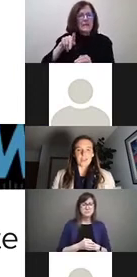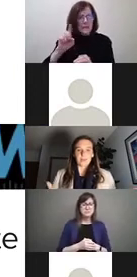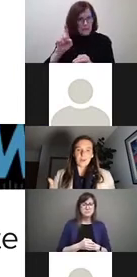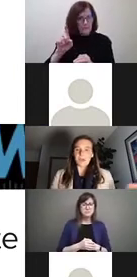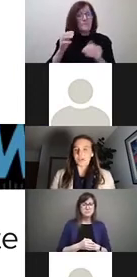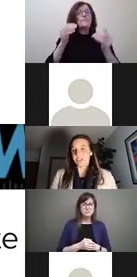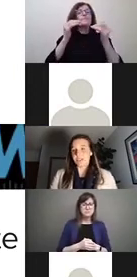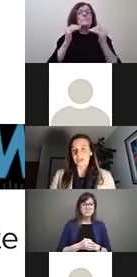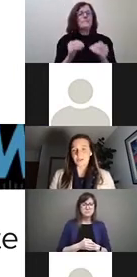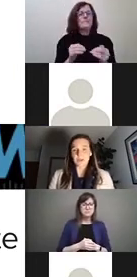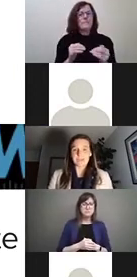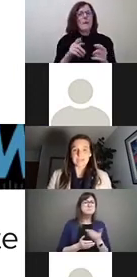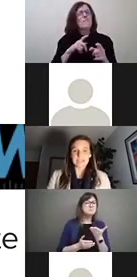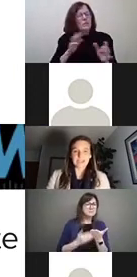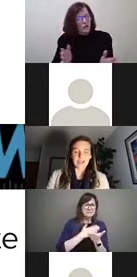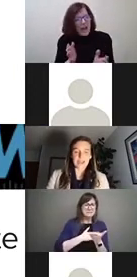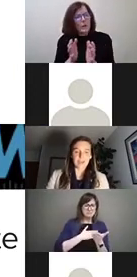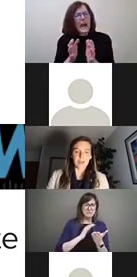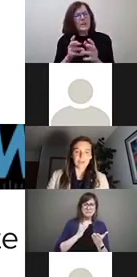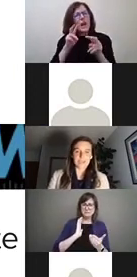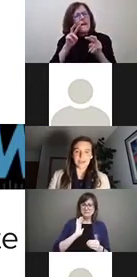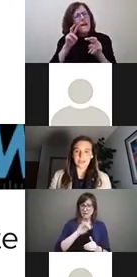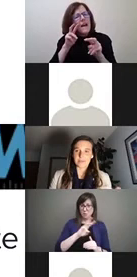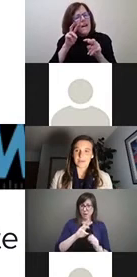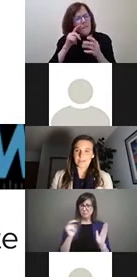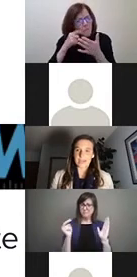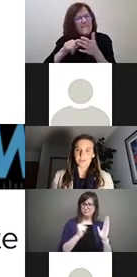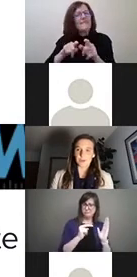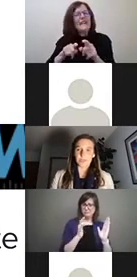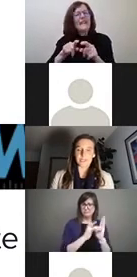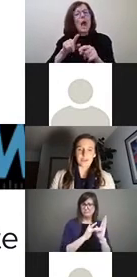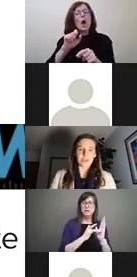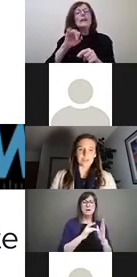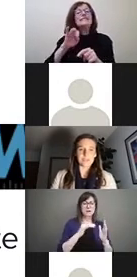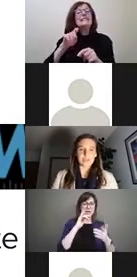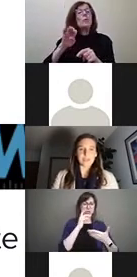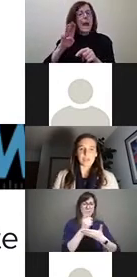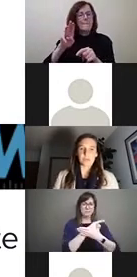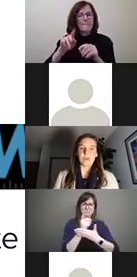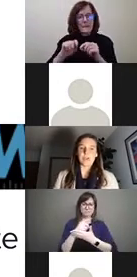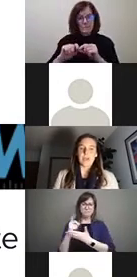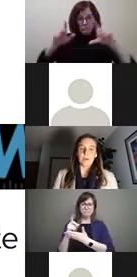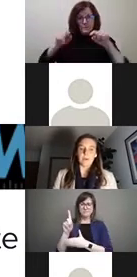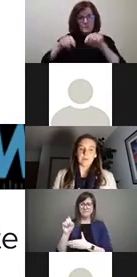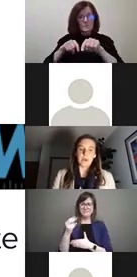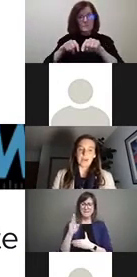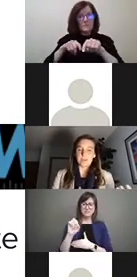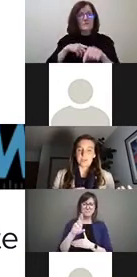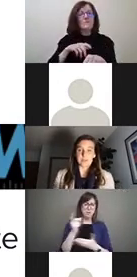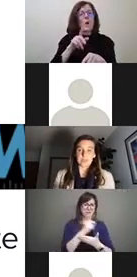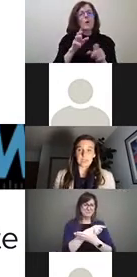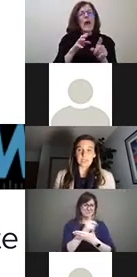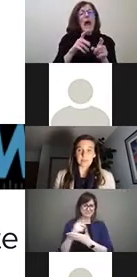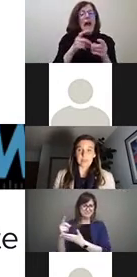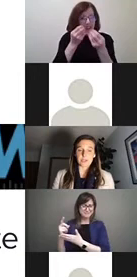I would encourage you to check out the website that we have put together. It's a bit of a dashboard, interactive data dashboard, where we've compiled